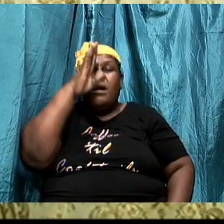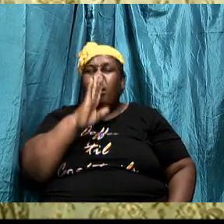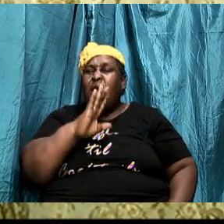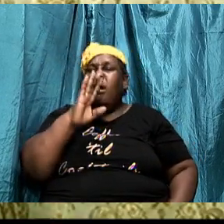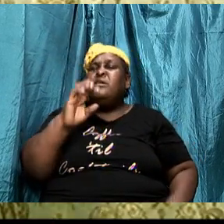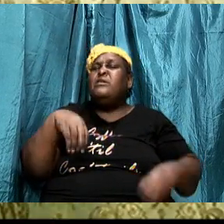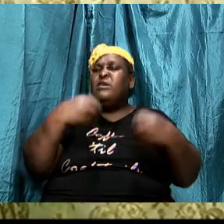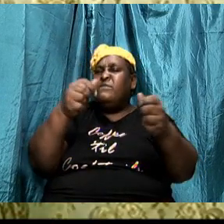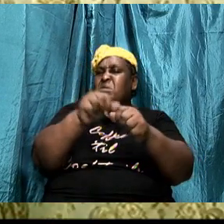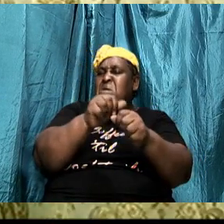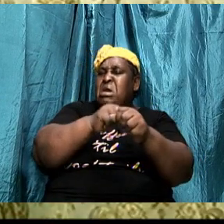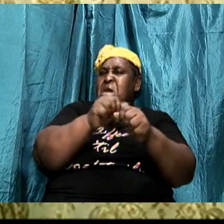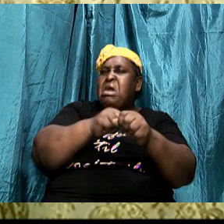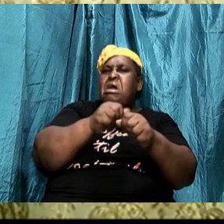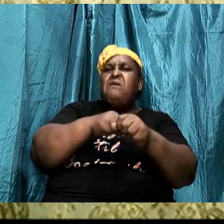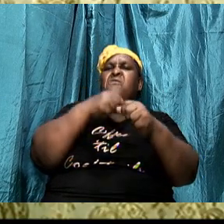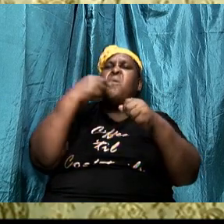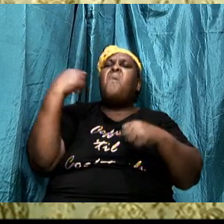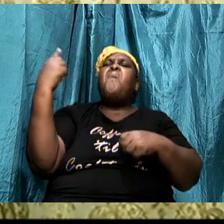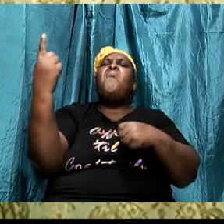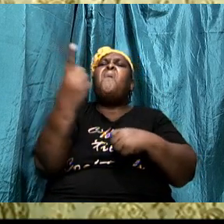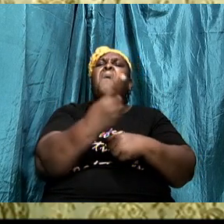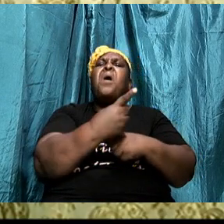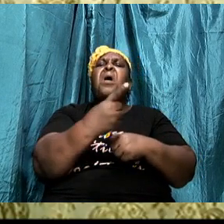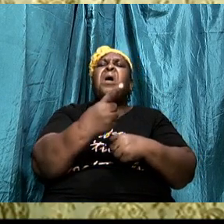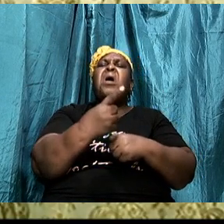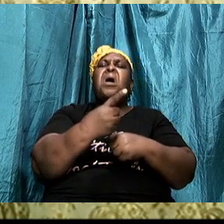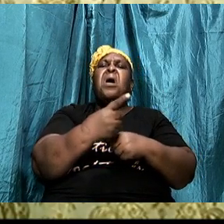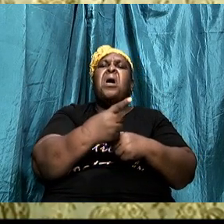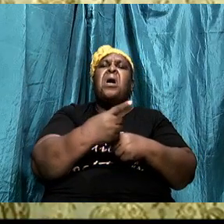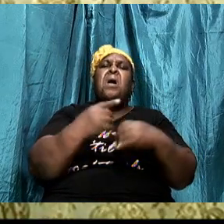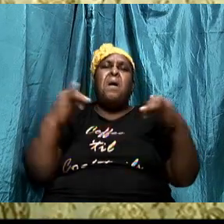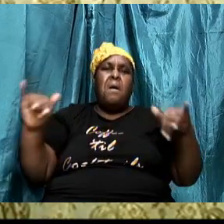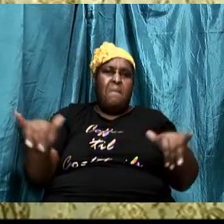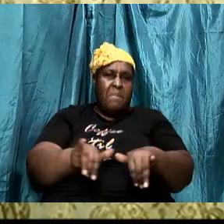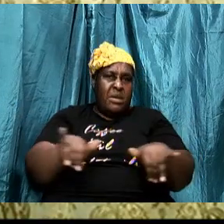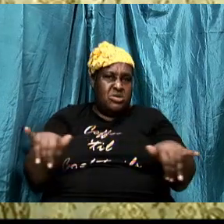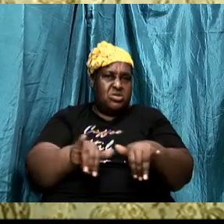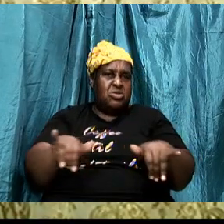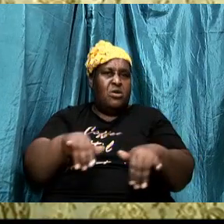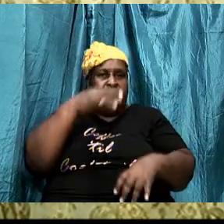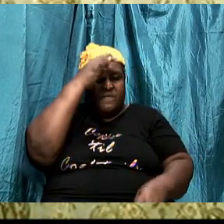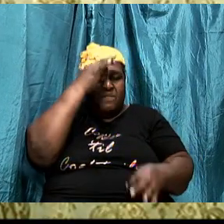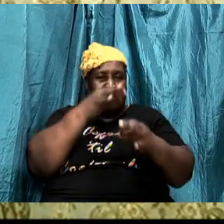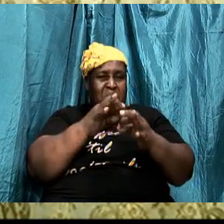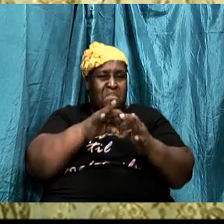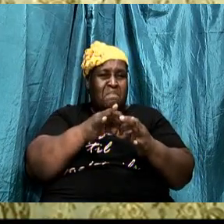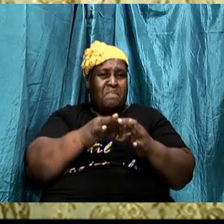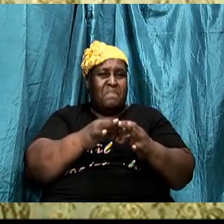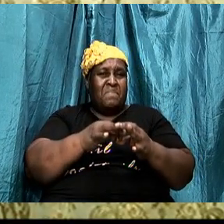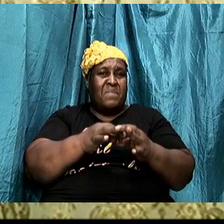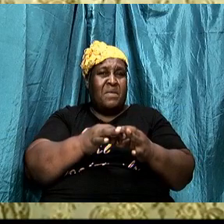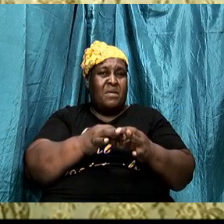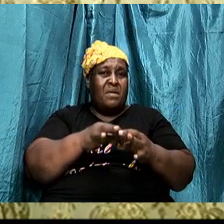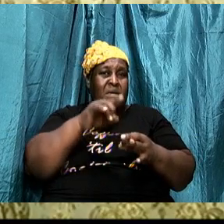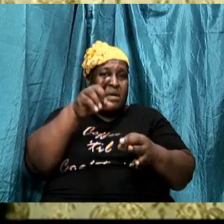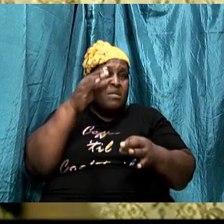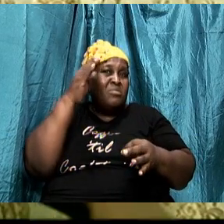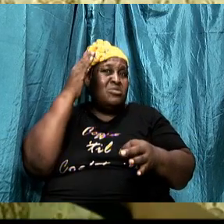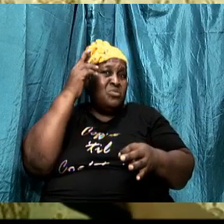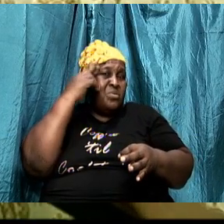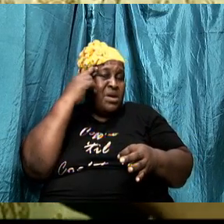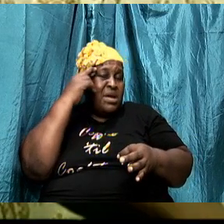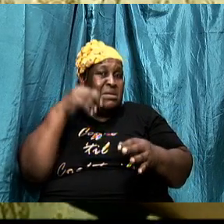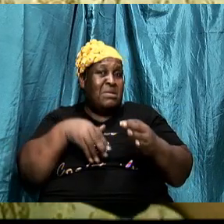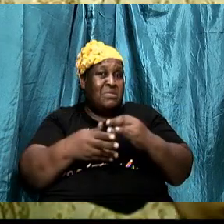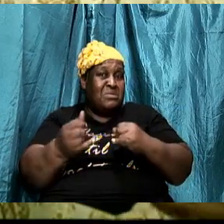measure of faith anything that is of fear and of doubt it is not of God and you need to recognize that